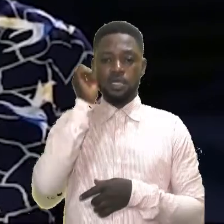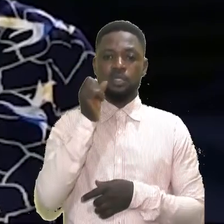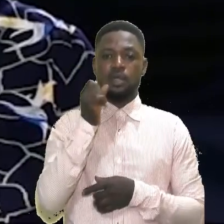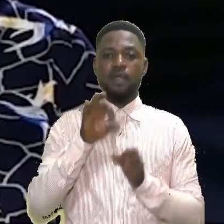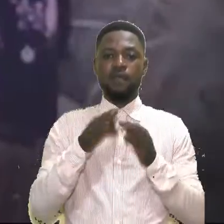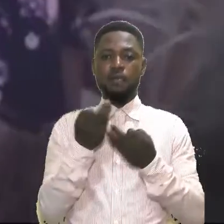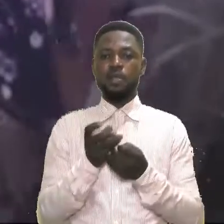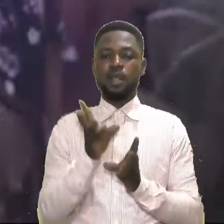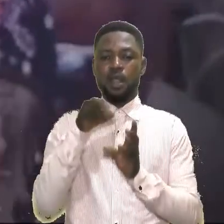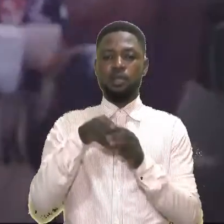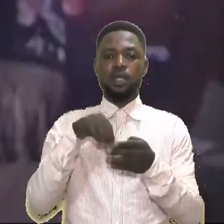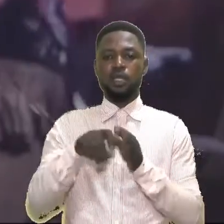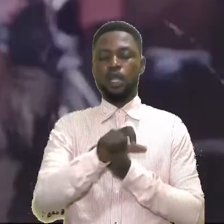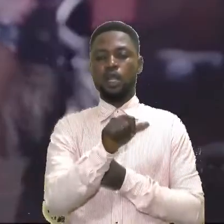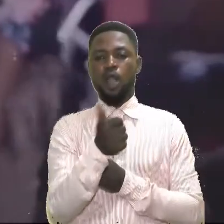the other two flats.